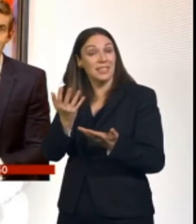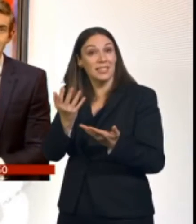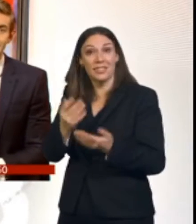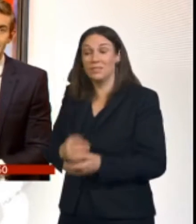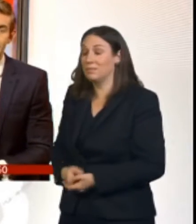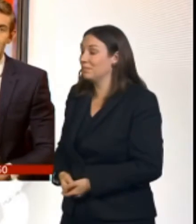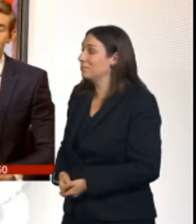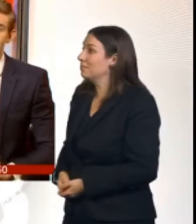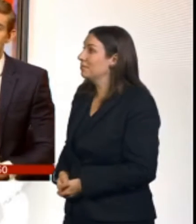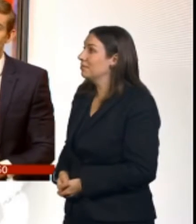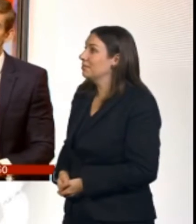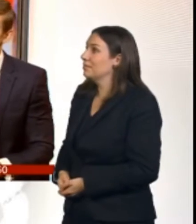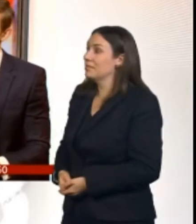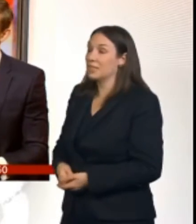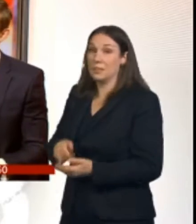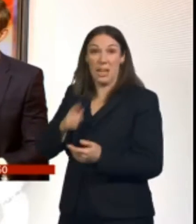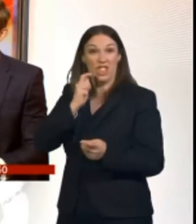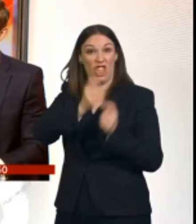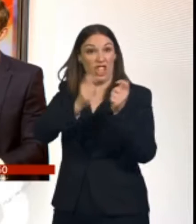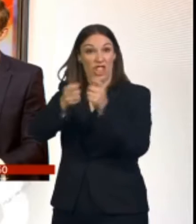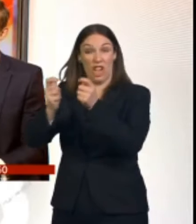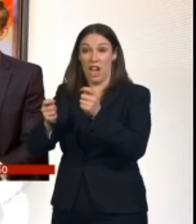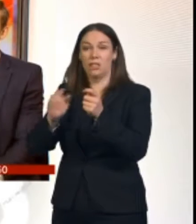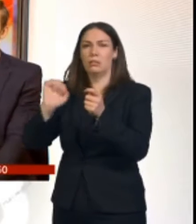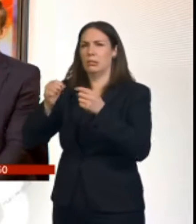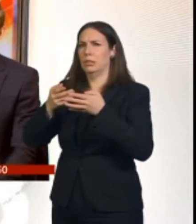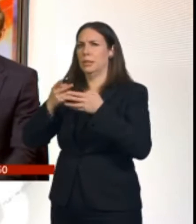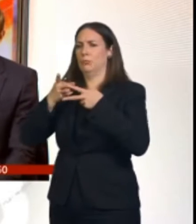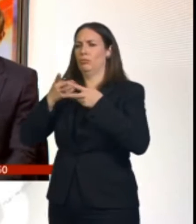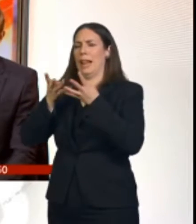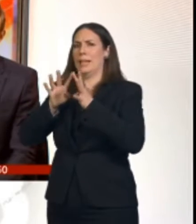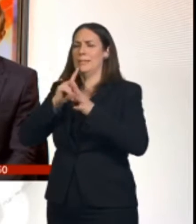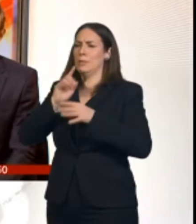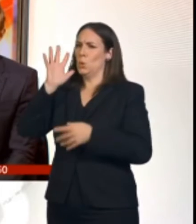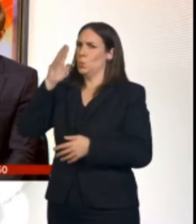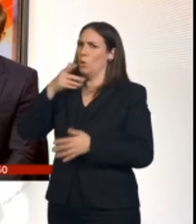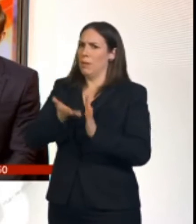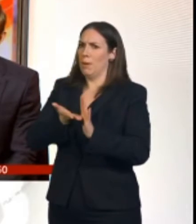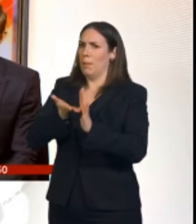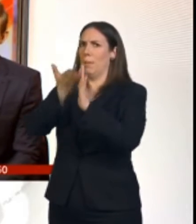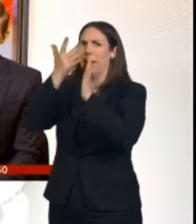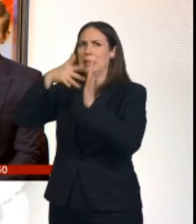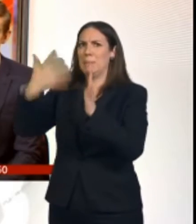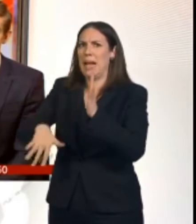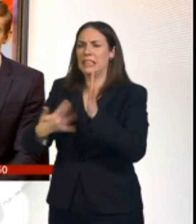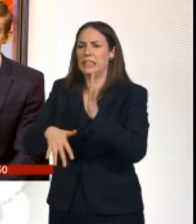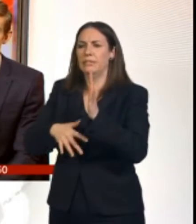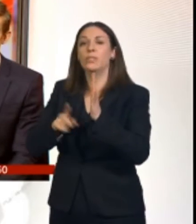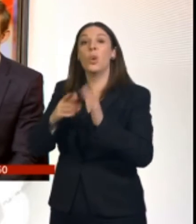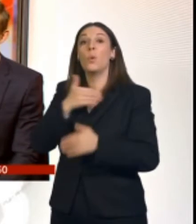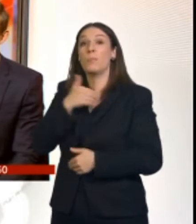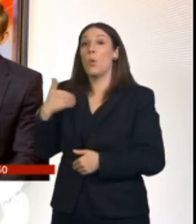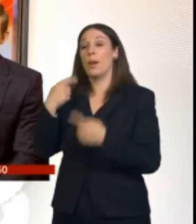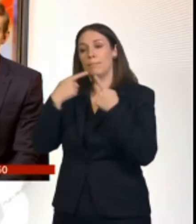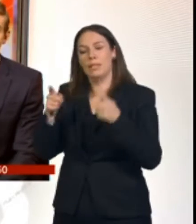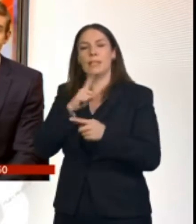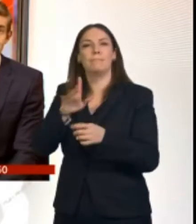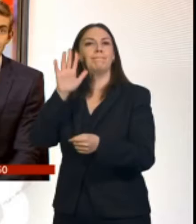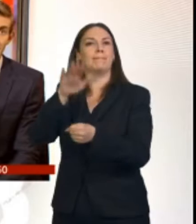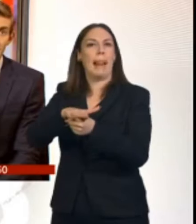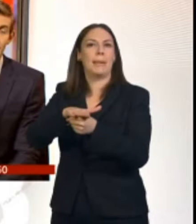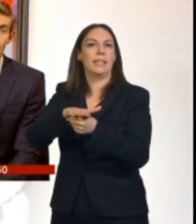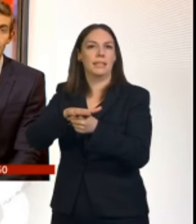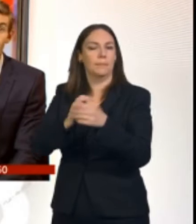118 numbers are something the regulator's been pretty concerned about for quite a while. Well, this morning it says it's going to limit the cost of a call to a maximum of £3